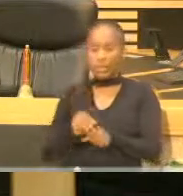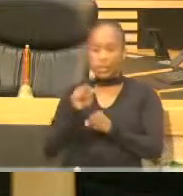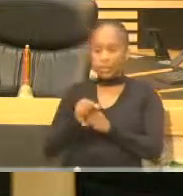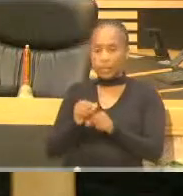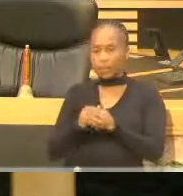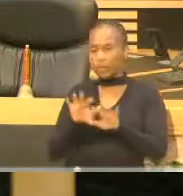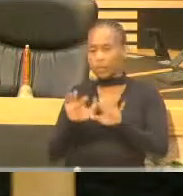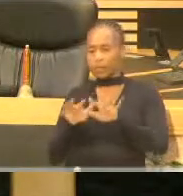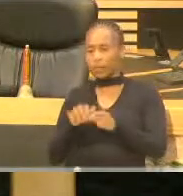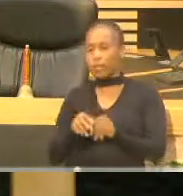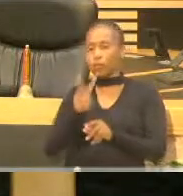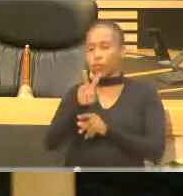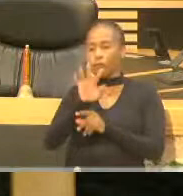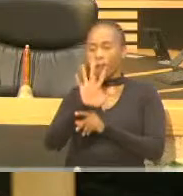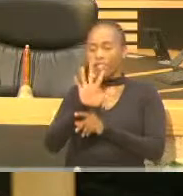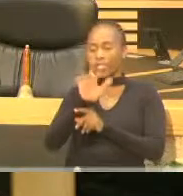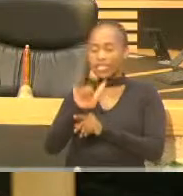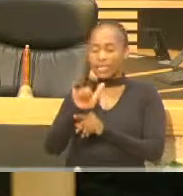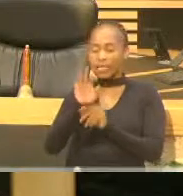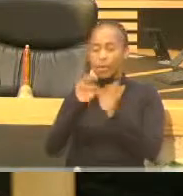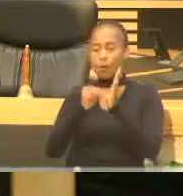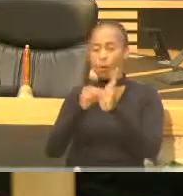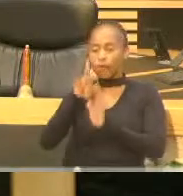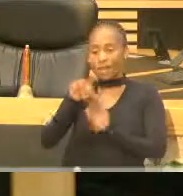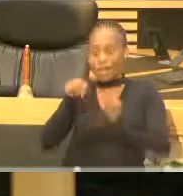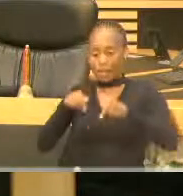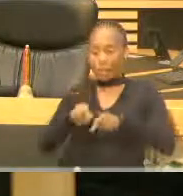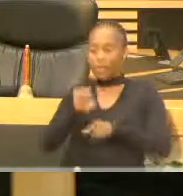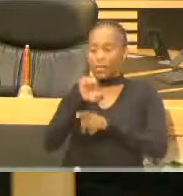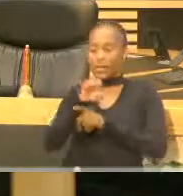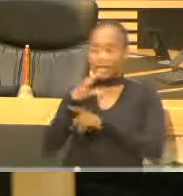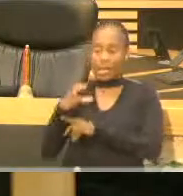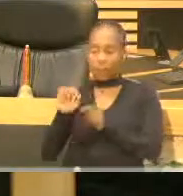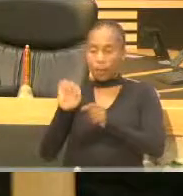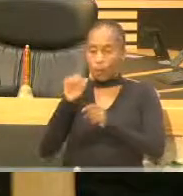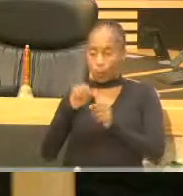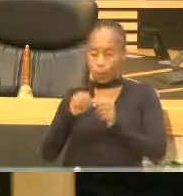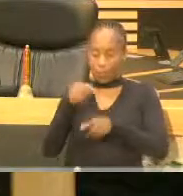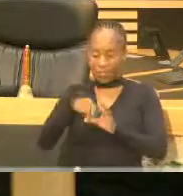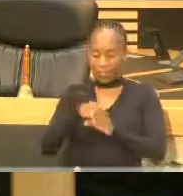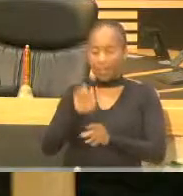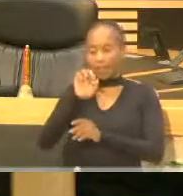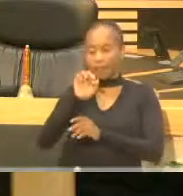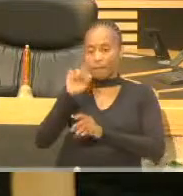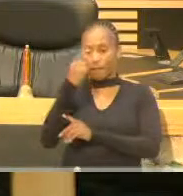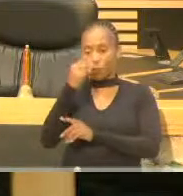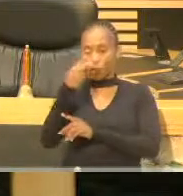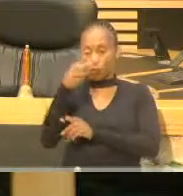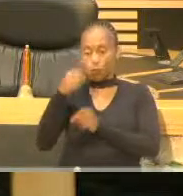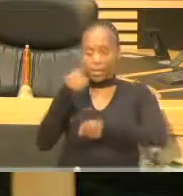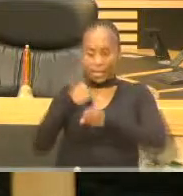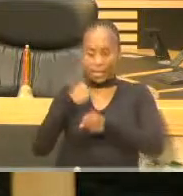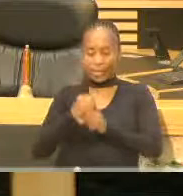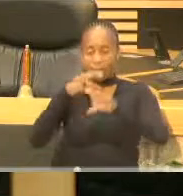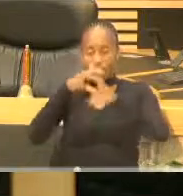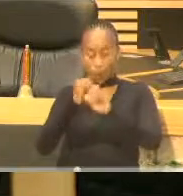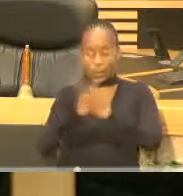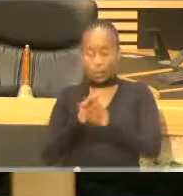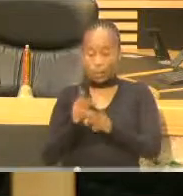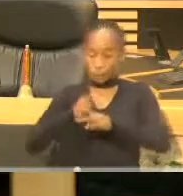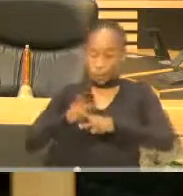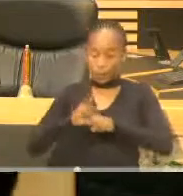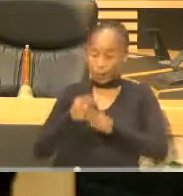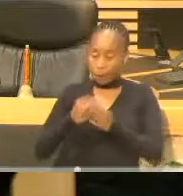262 million rand worth of investment into the Eastern Cape within the first two years. So the focus will now be to prepare the capitalization